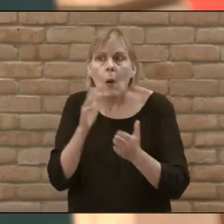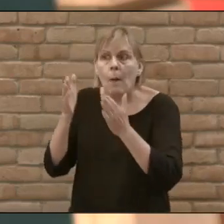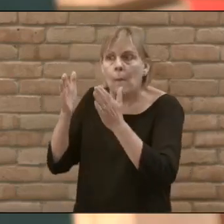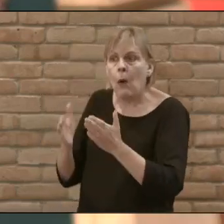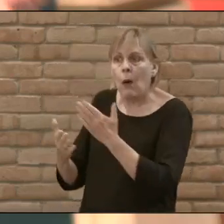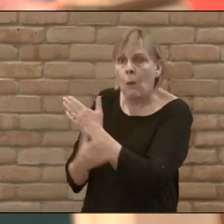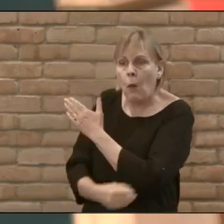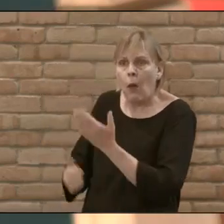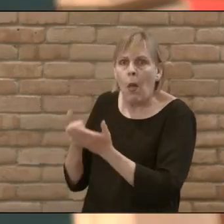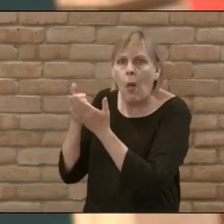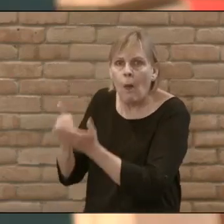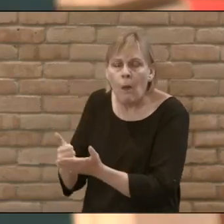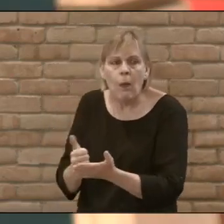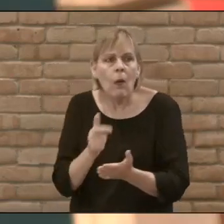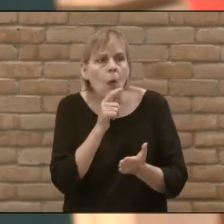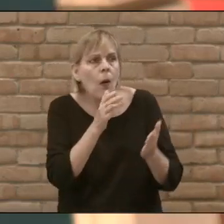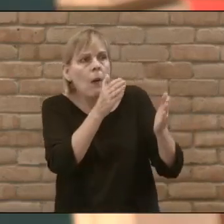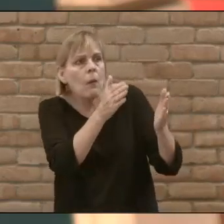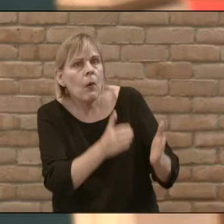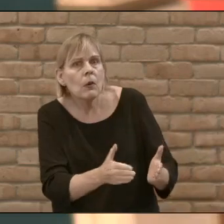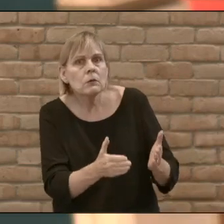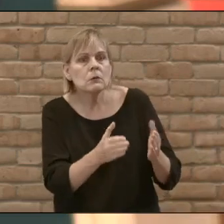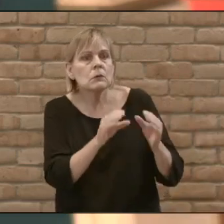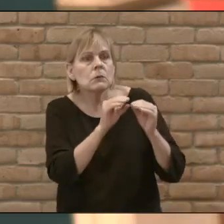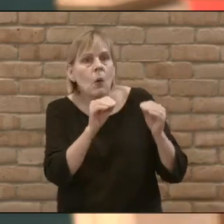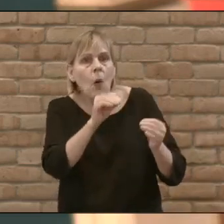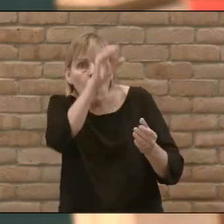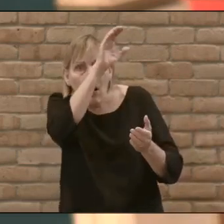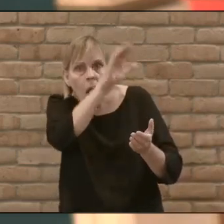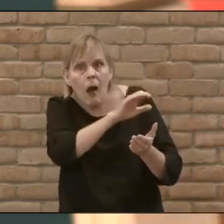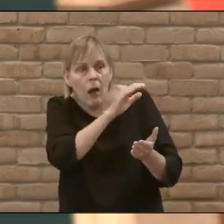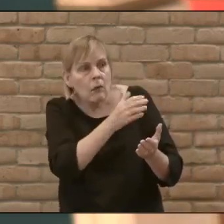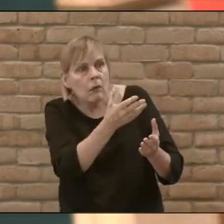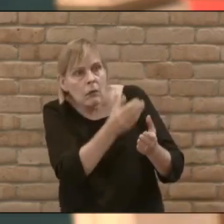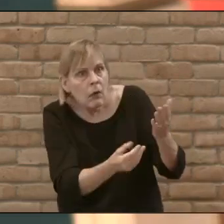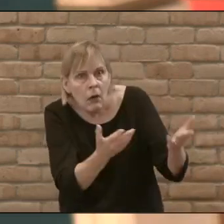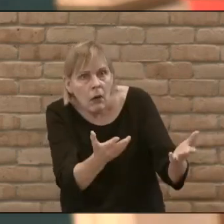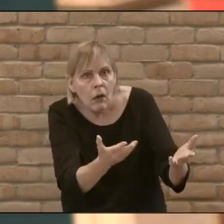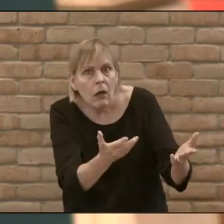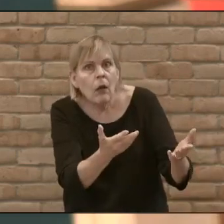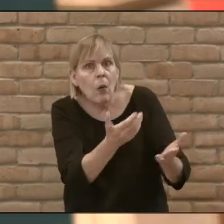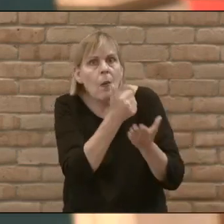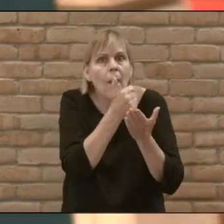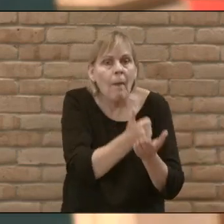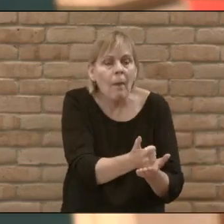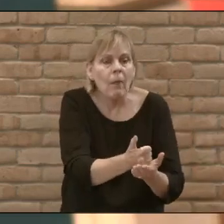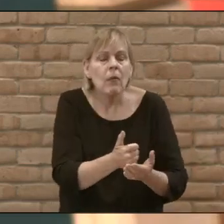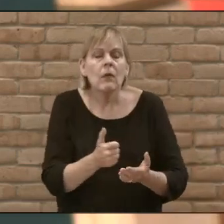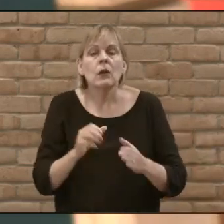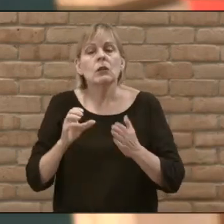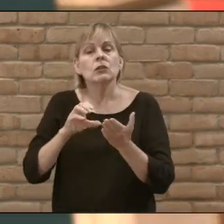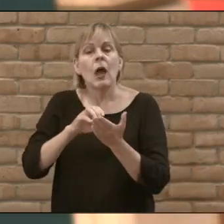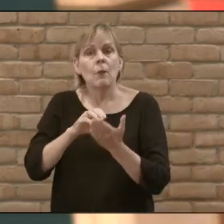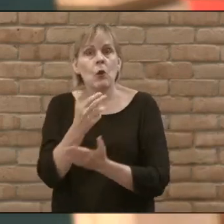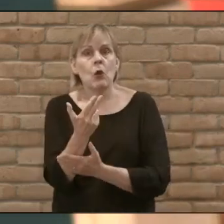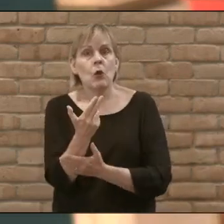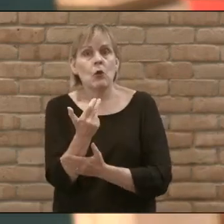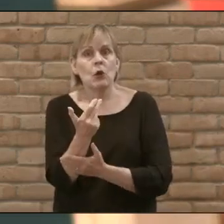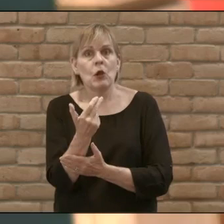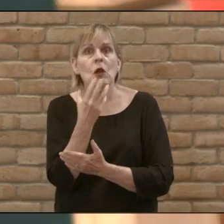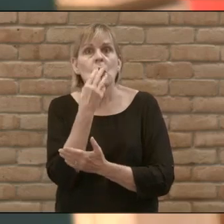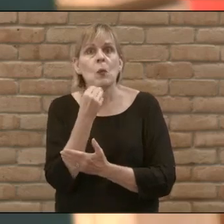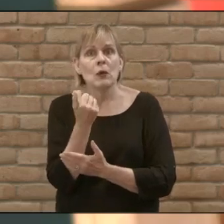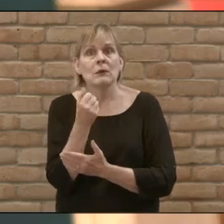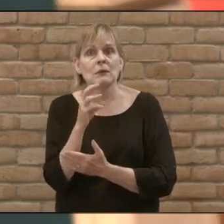the poor To take care of the widow And there's some great words in the book of Hebrews In chapter 13, verse